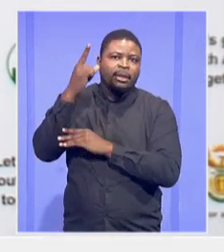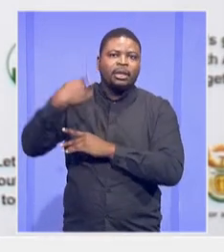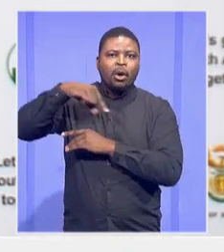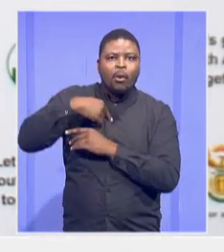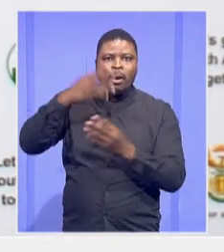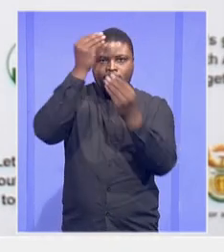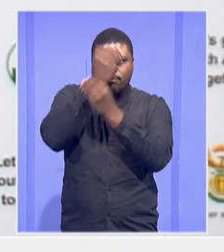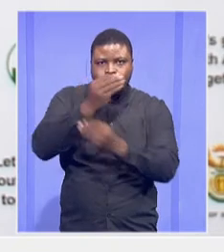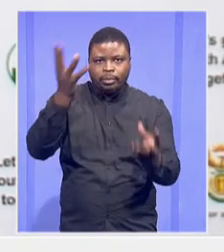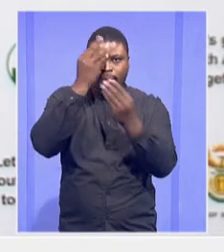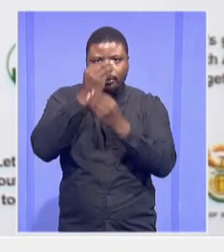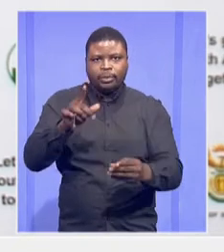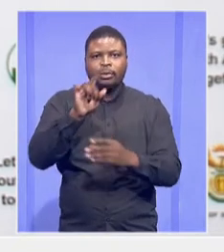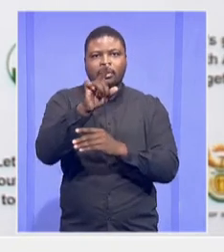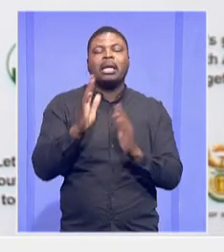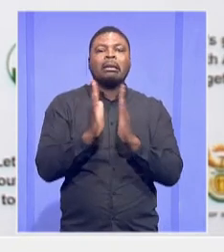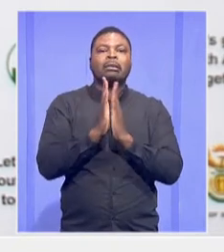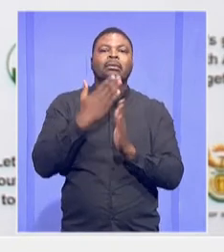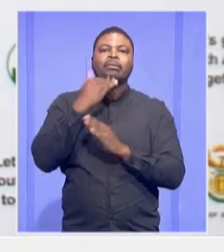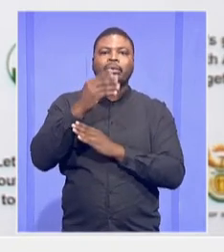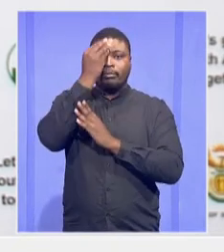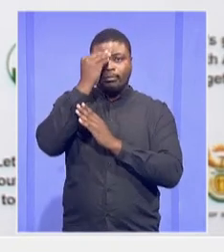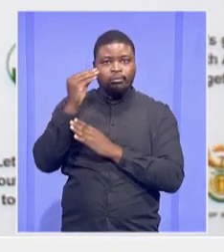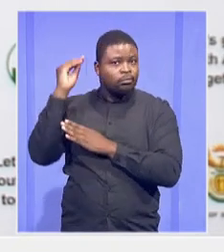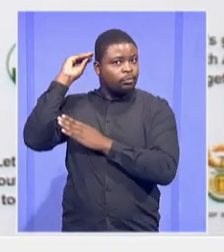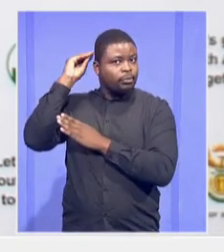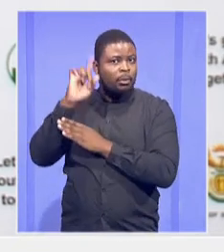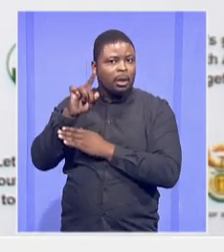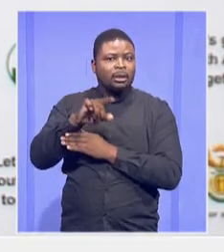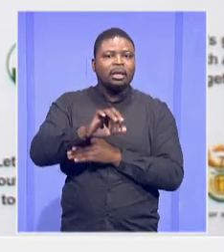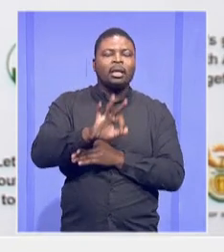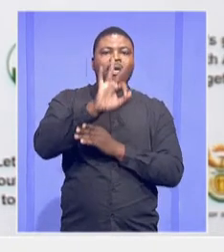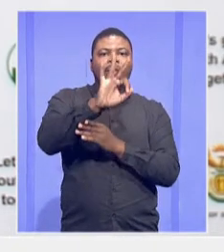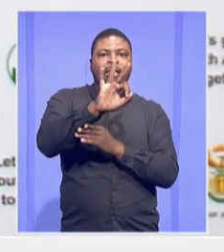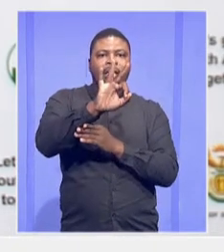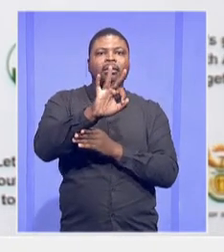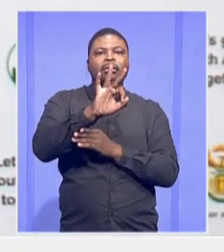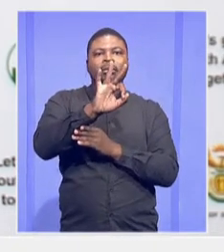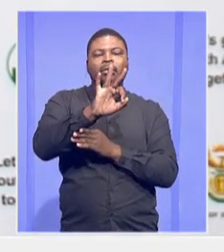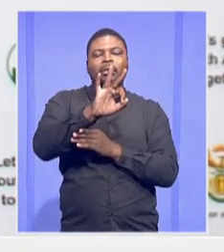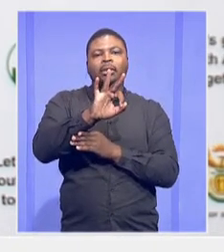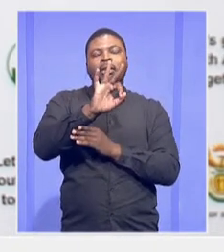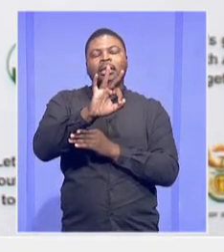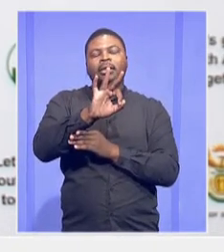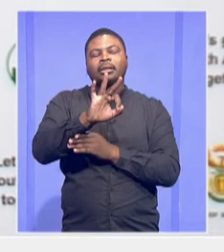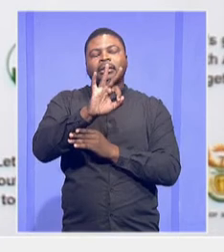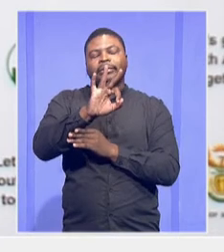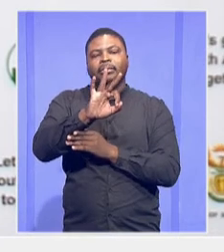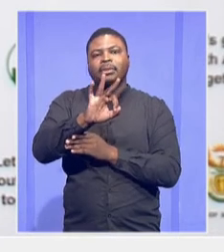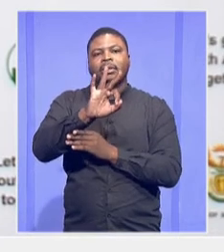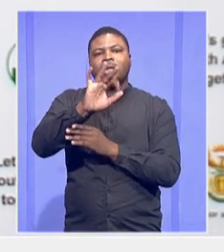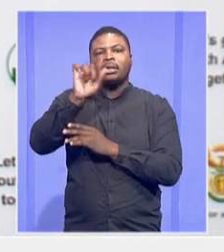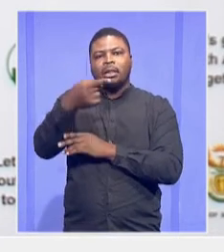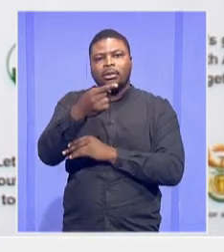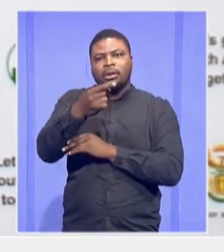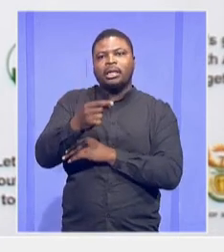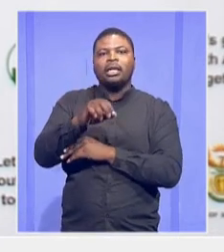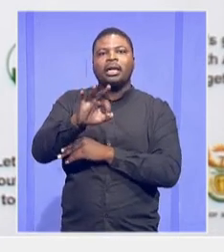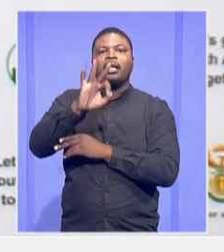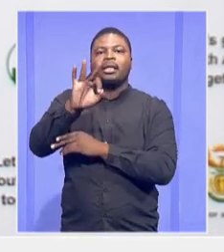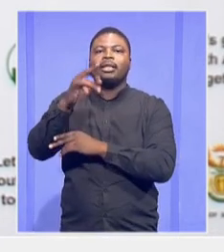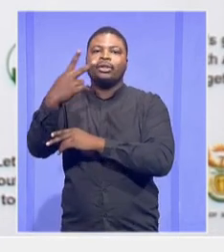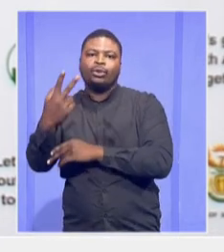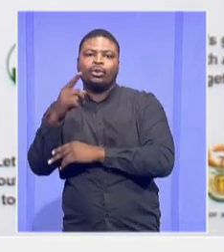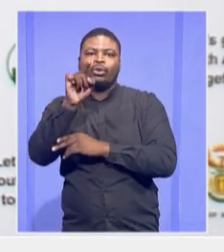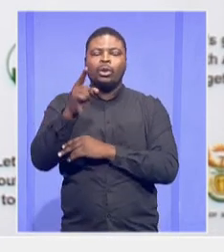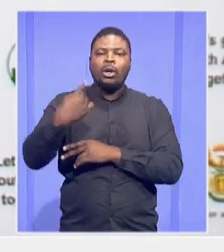Please take note of the 3,032 that we show there. And 3,005 that